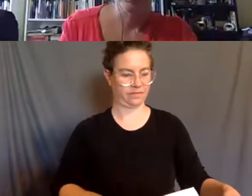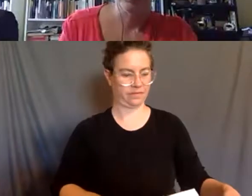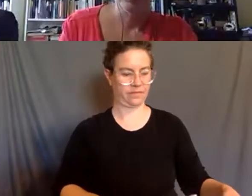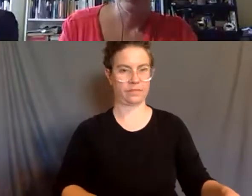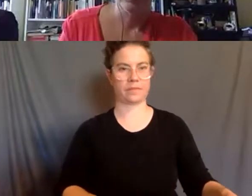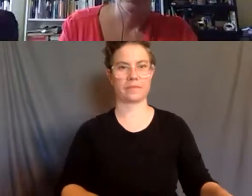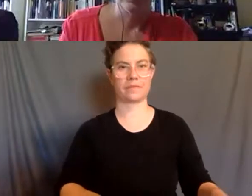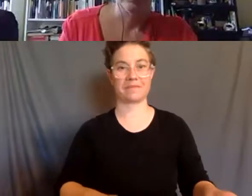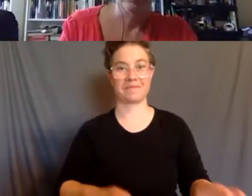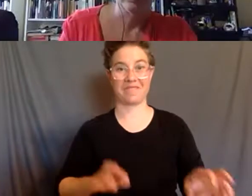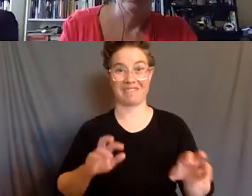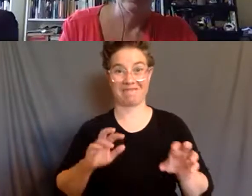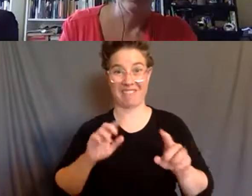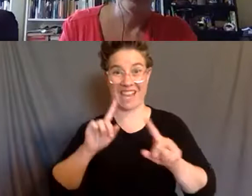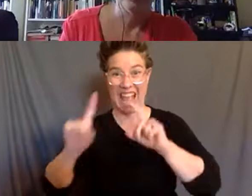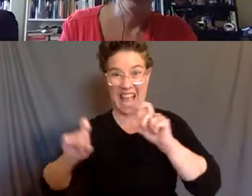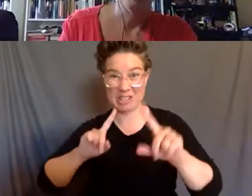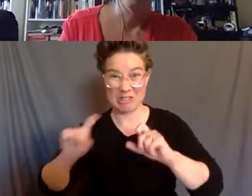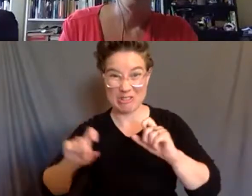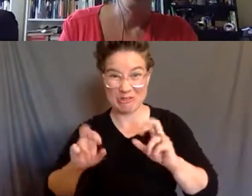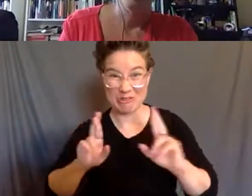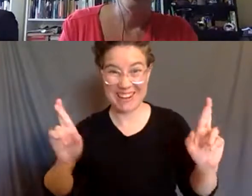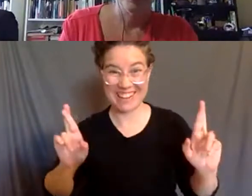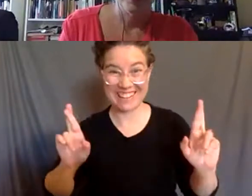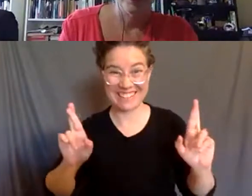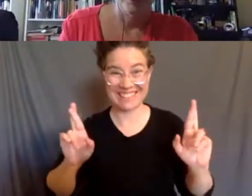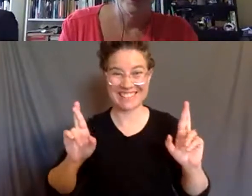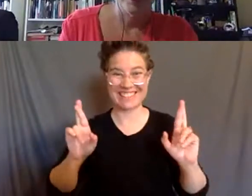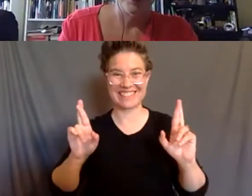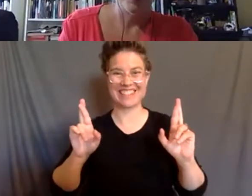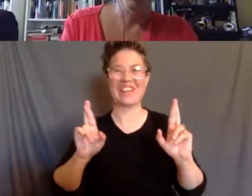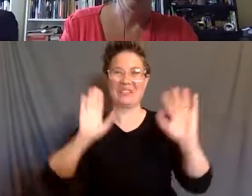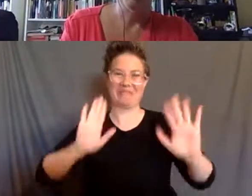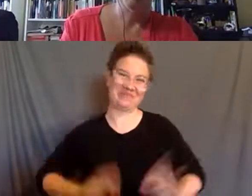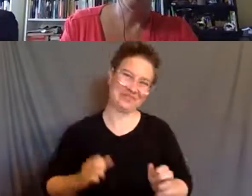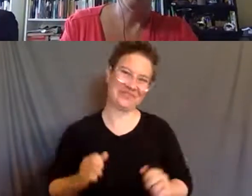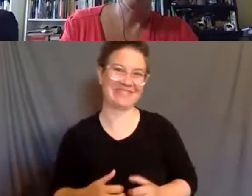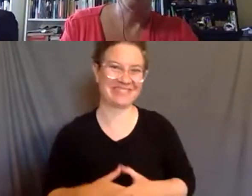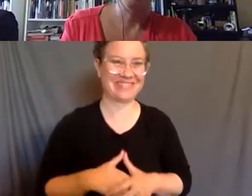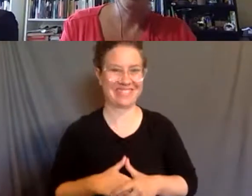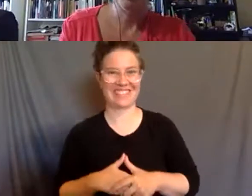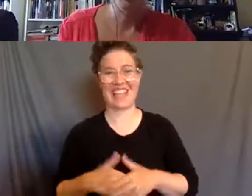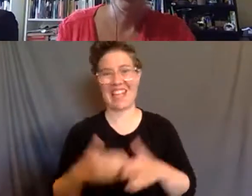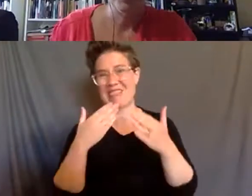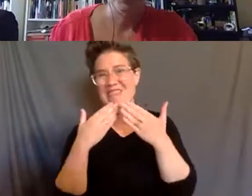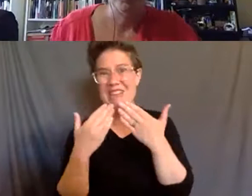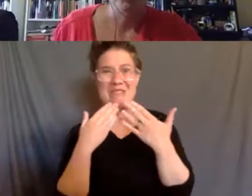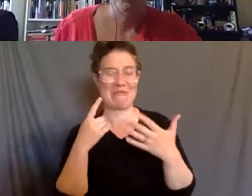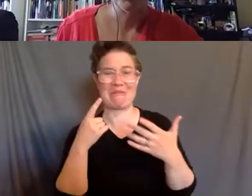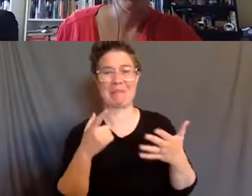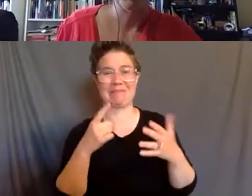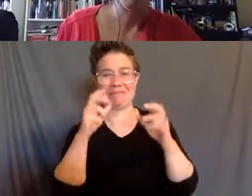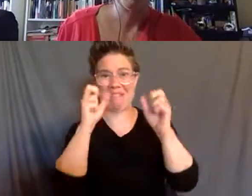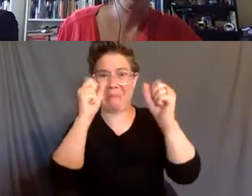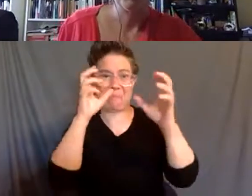Are you ready to be asked a question by us? Okay, great. Thank you so much. That was amazing. I